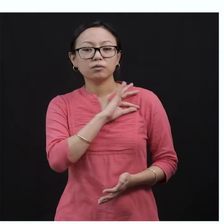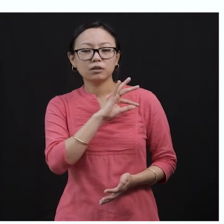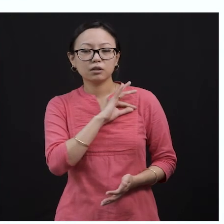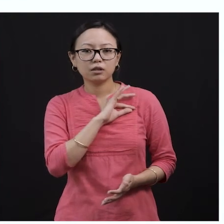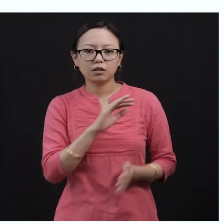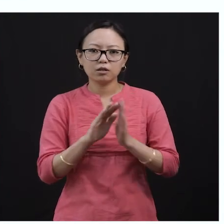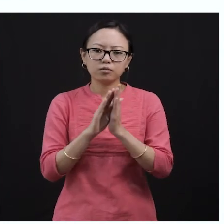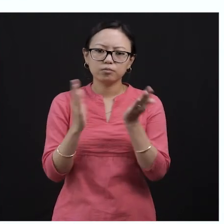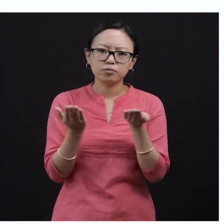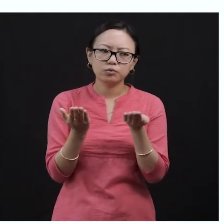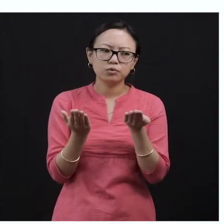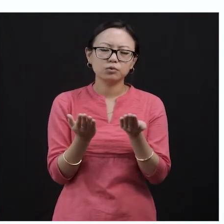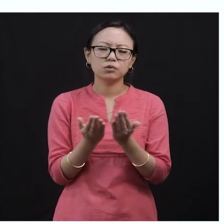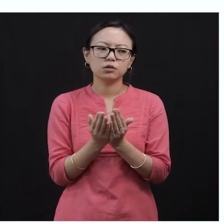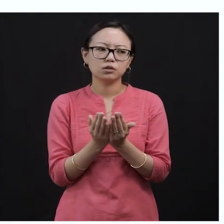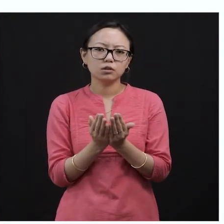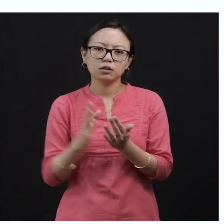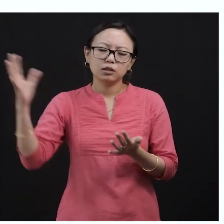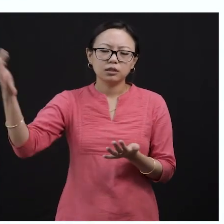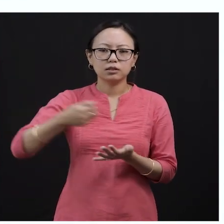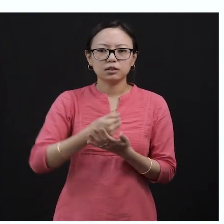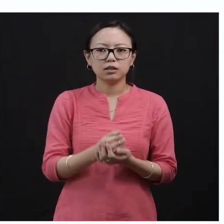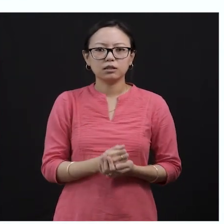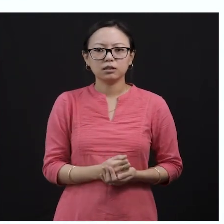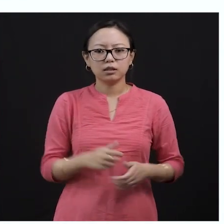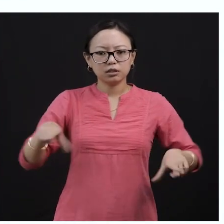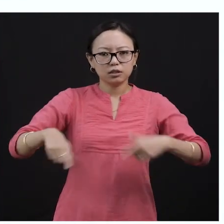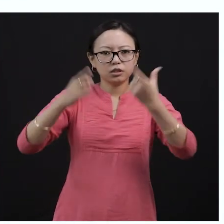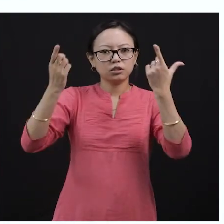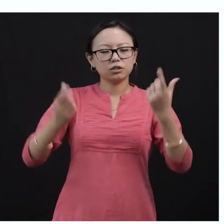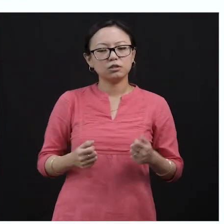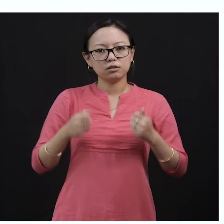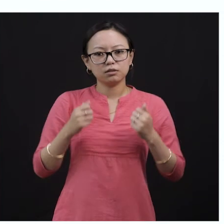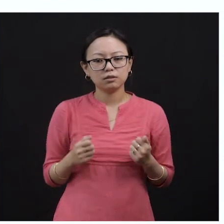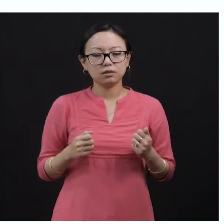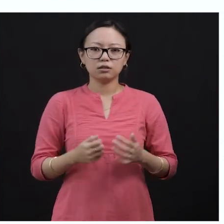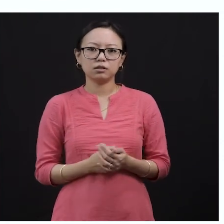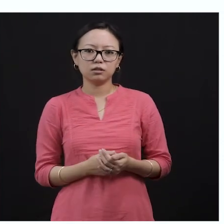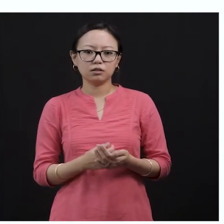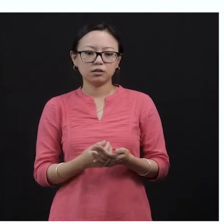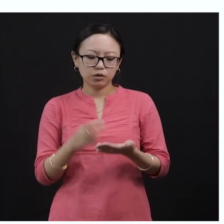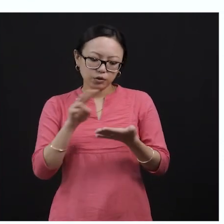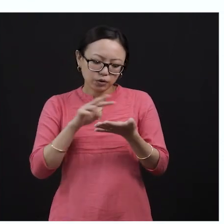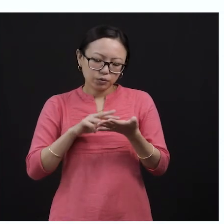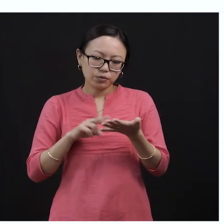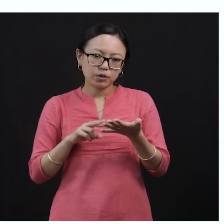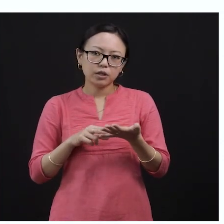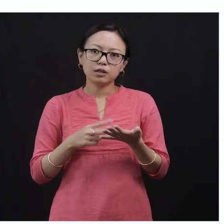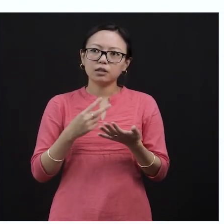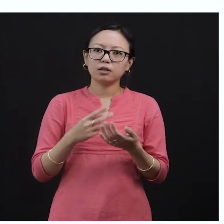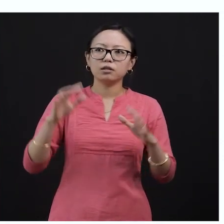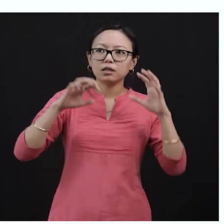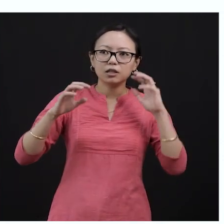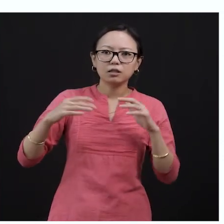to read. It is a very interesting book, okay? Treasure Island, The Huckleberry Fiend, Huckleberry Fiend. All these are some books that the boy would